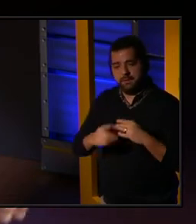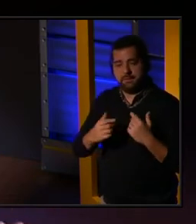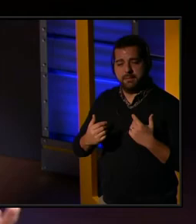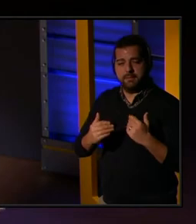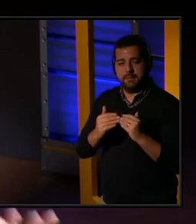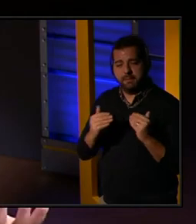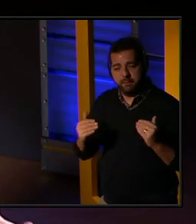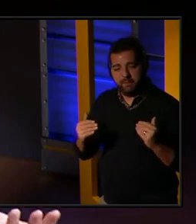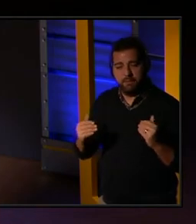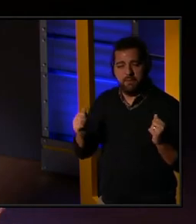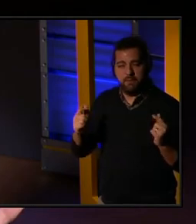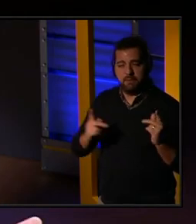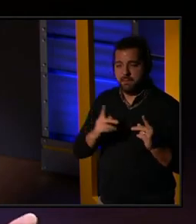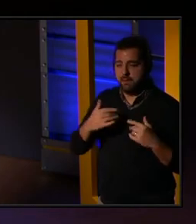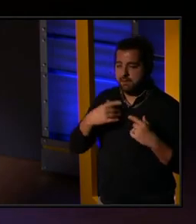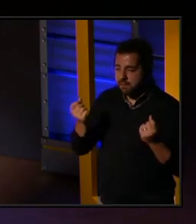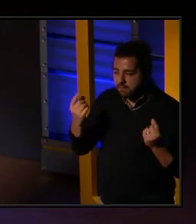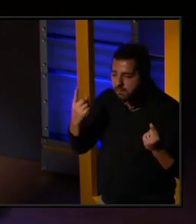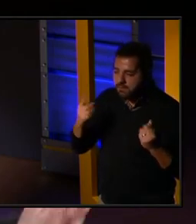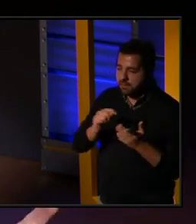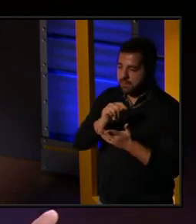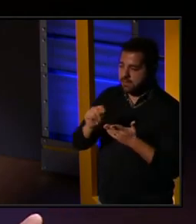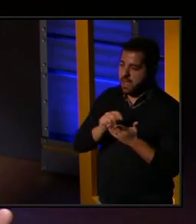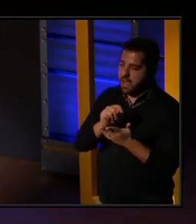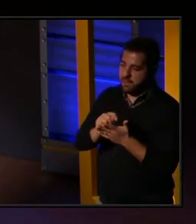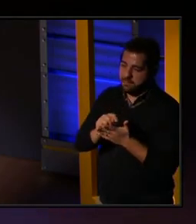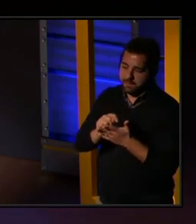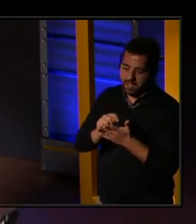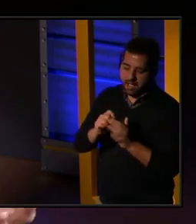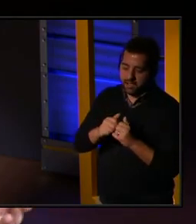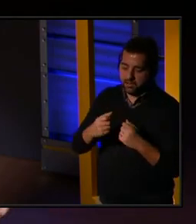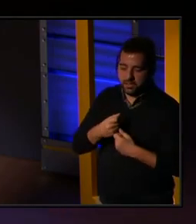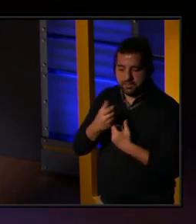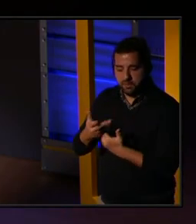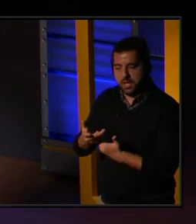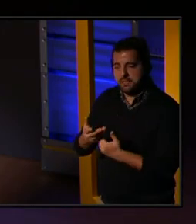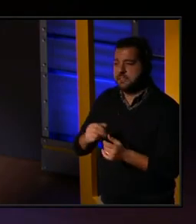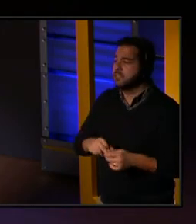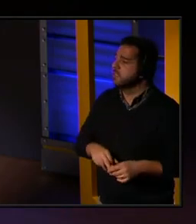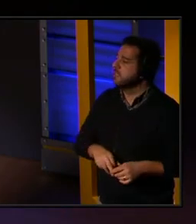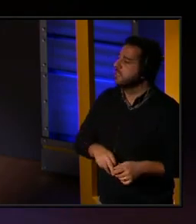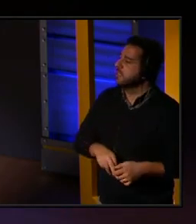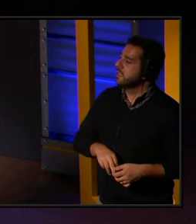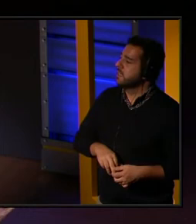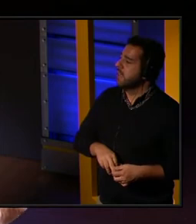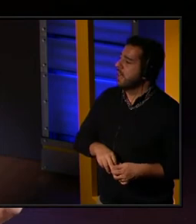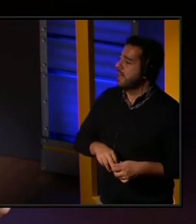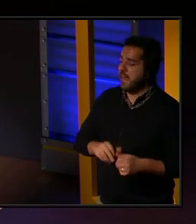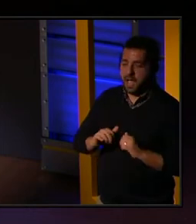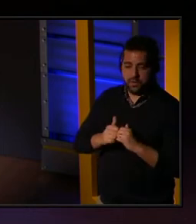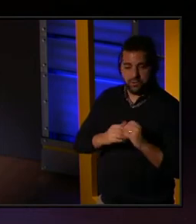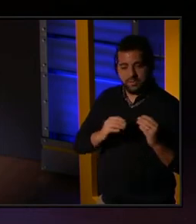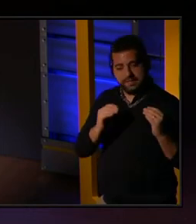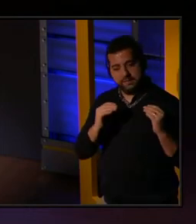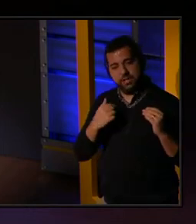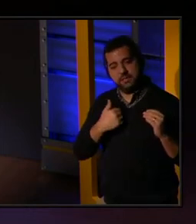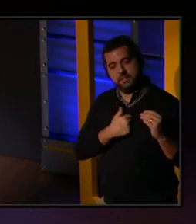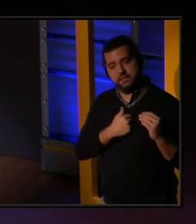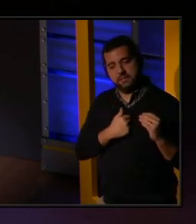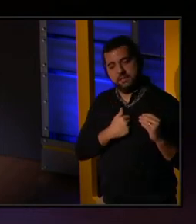holds a different understanding of what time is and how to express it and how to teach us about that.